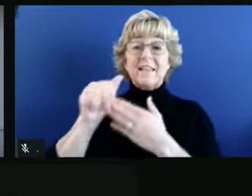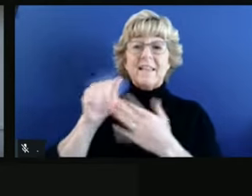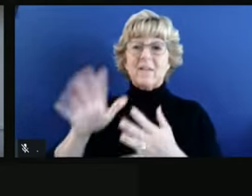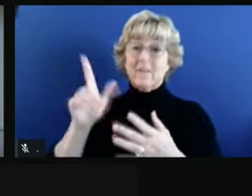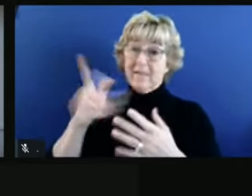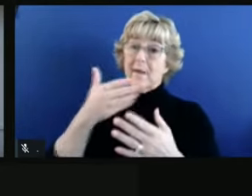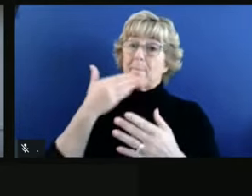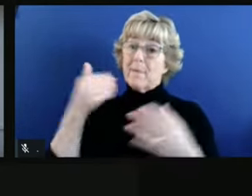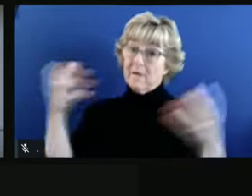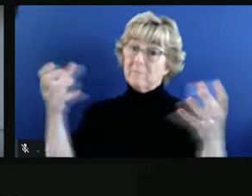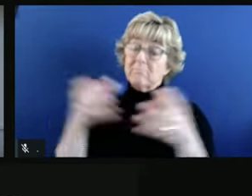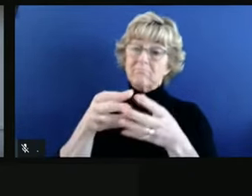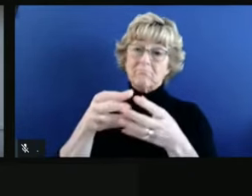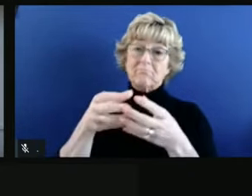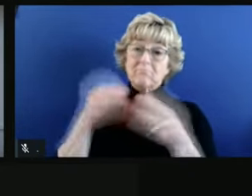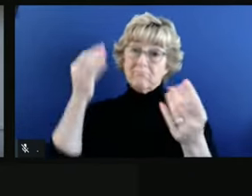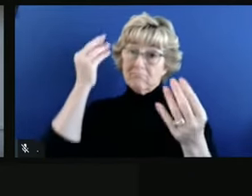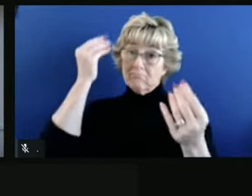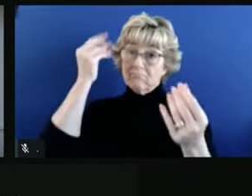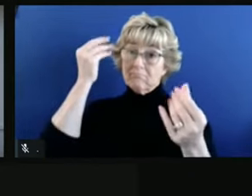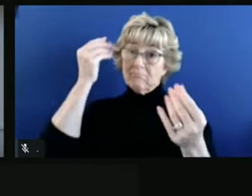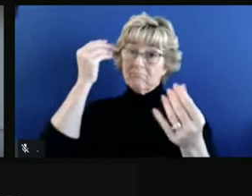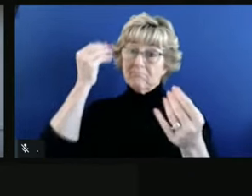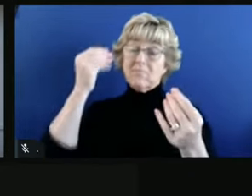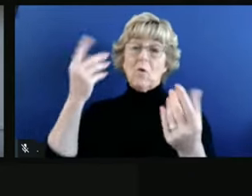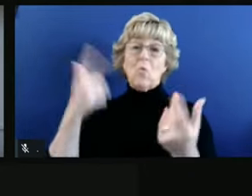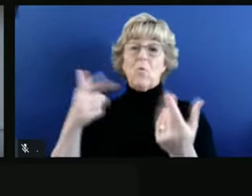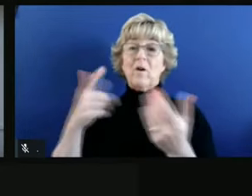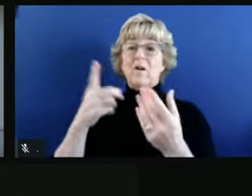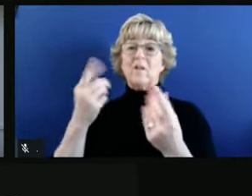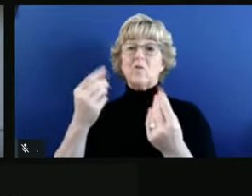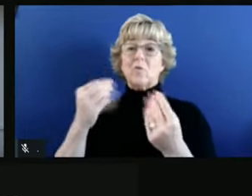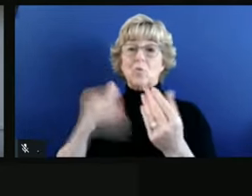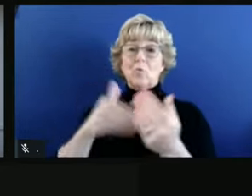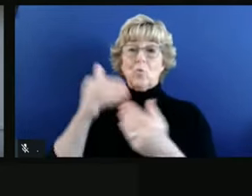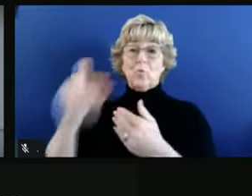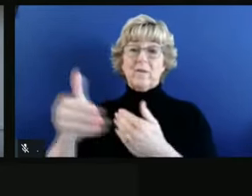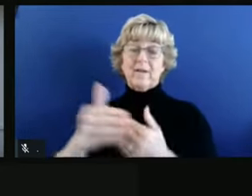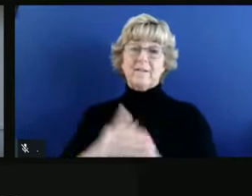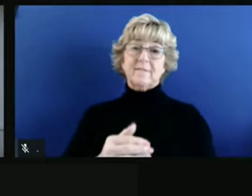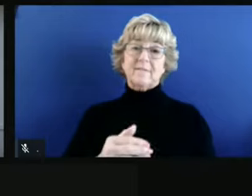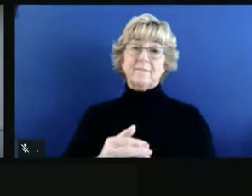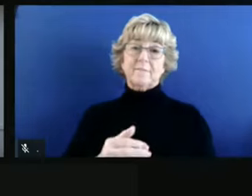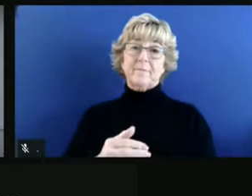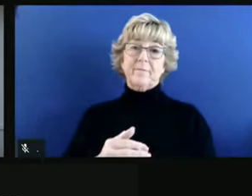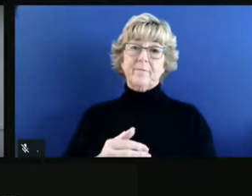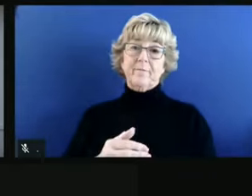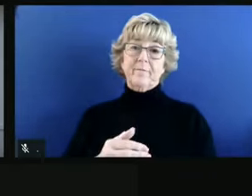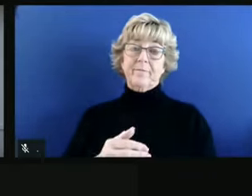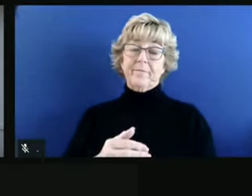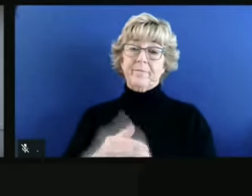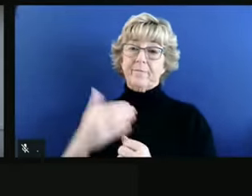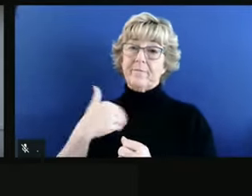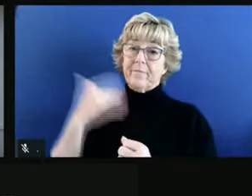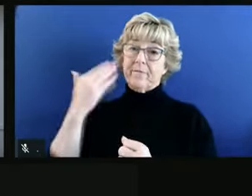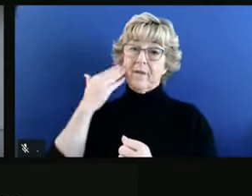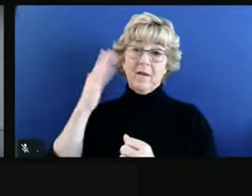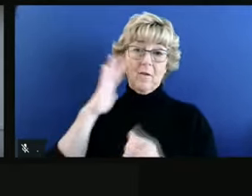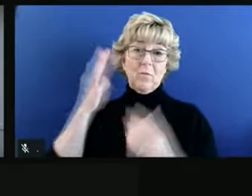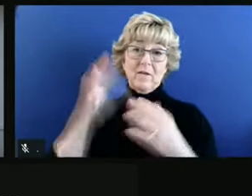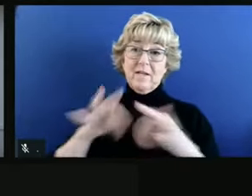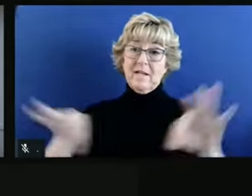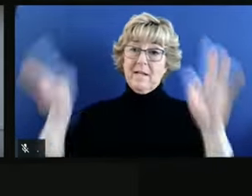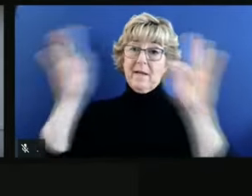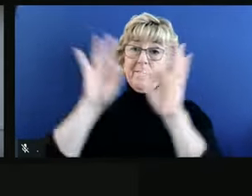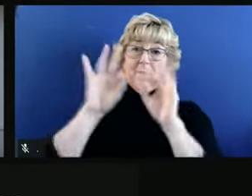next. I think they've put out some clear definitions of what their triggers might be. And I know that it will be important